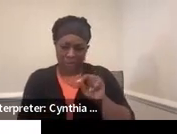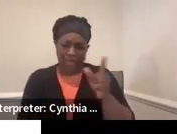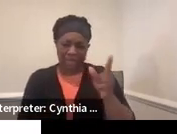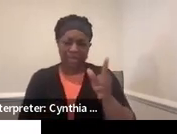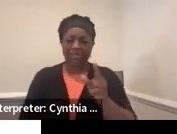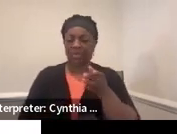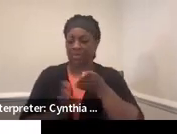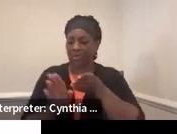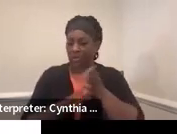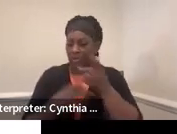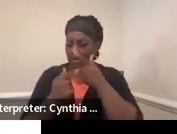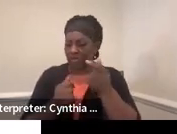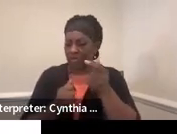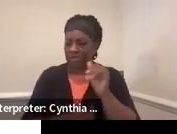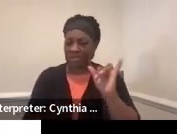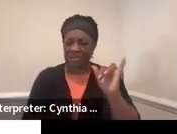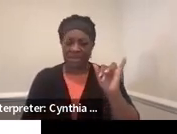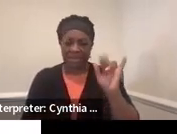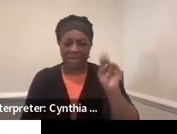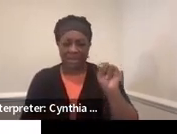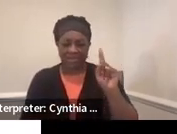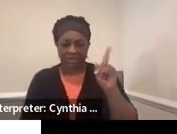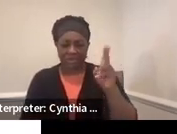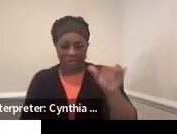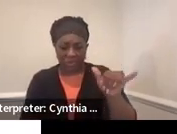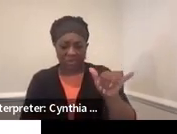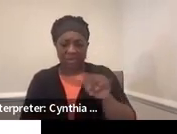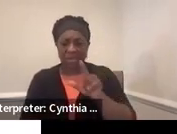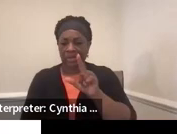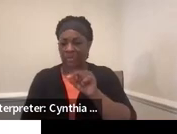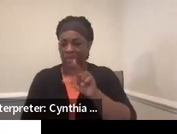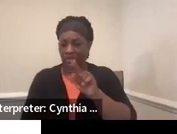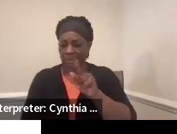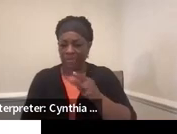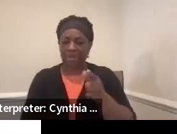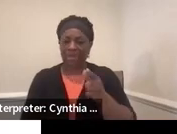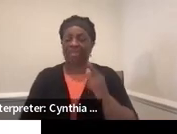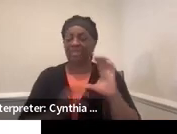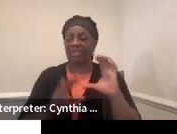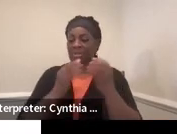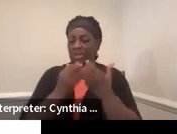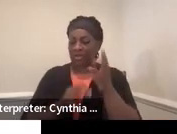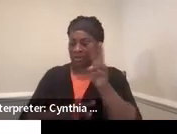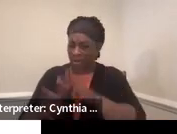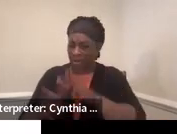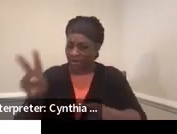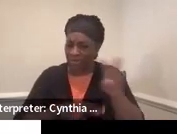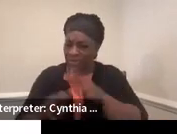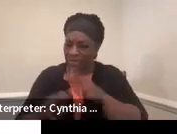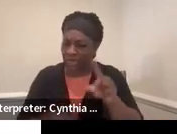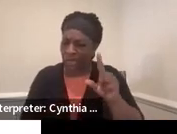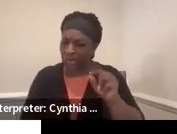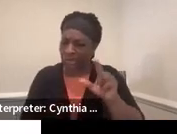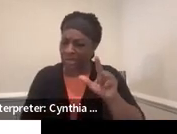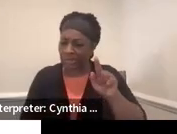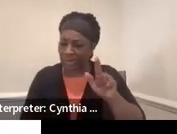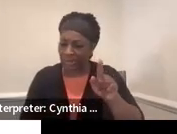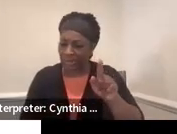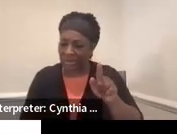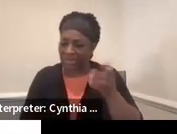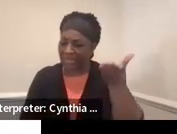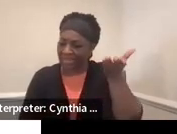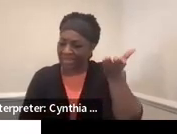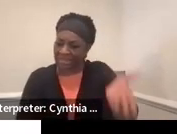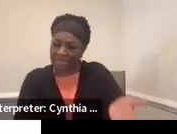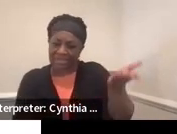inventory in 2021, a classroom observation in 2021. And then this is what I was talking about. You'll